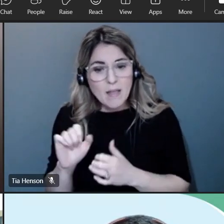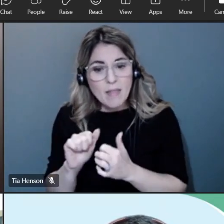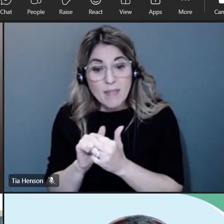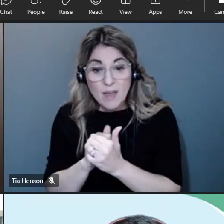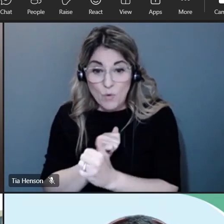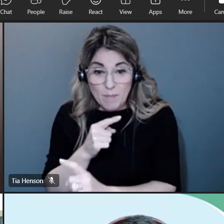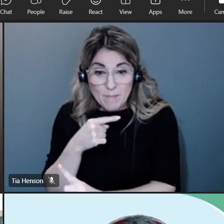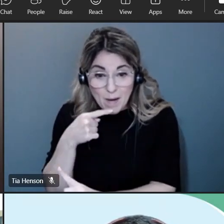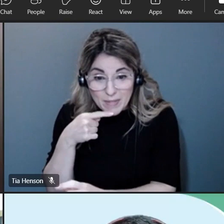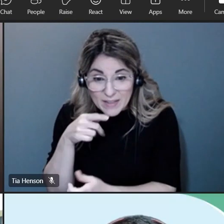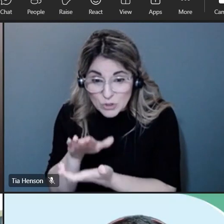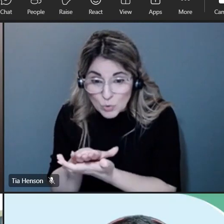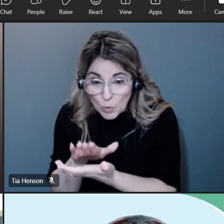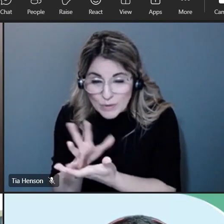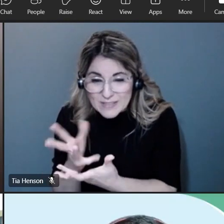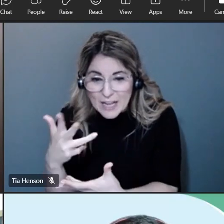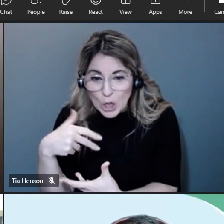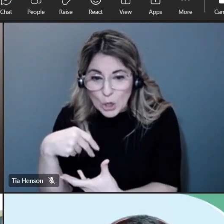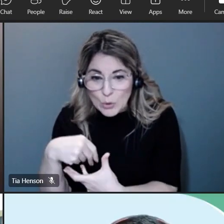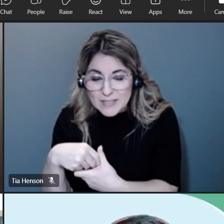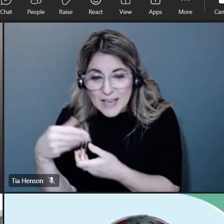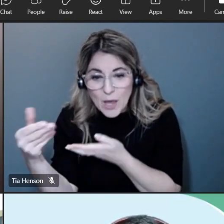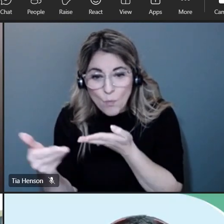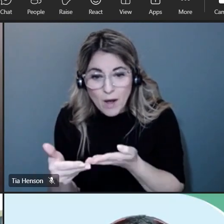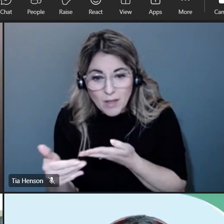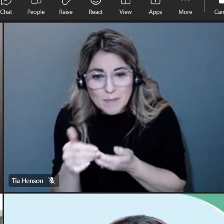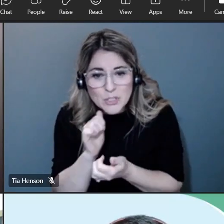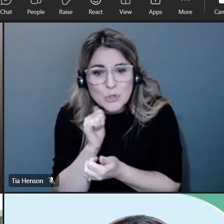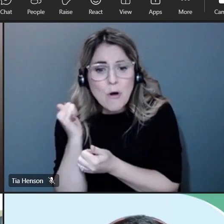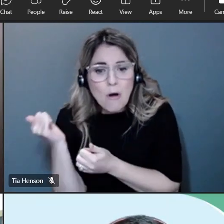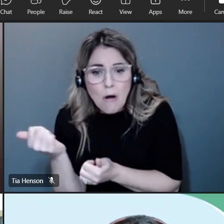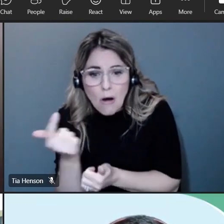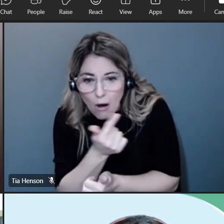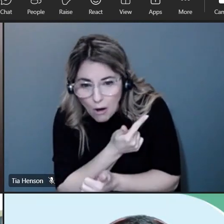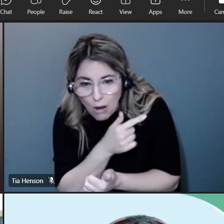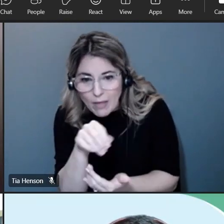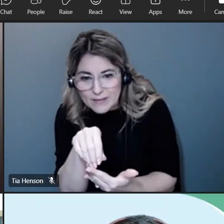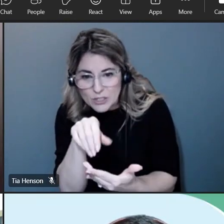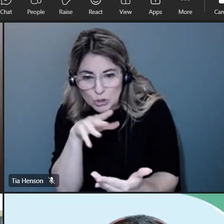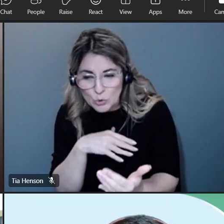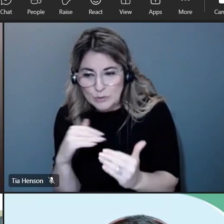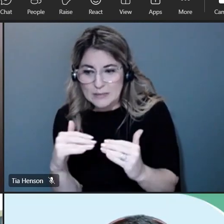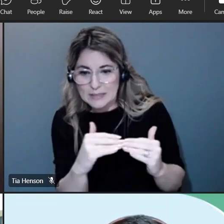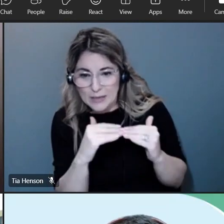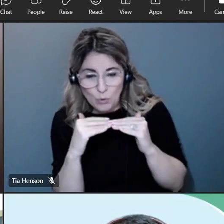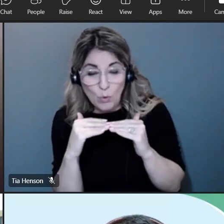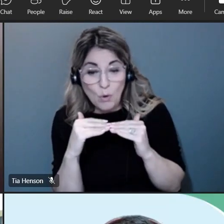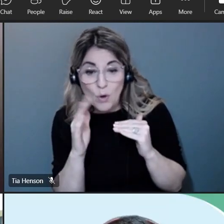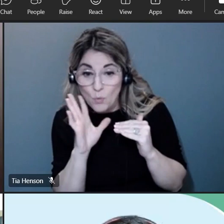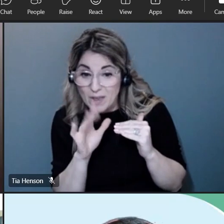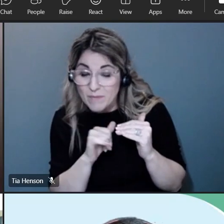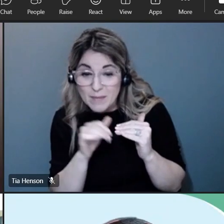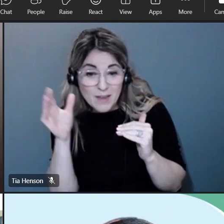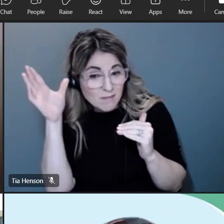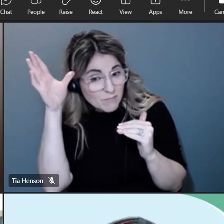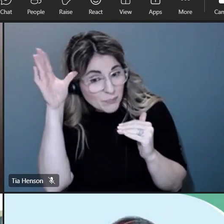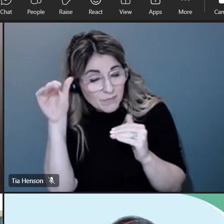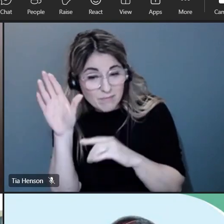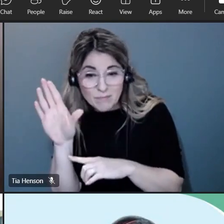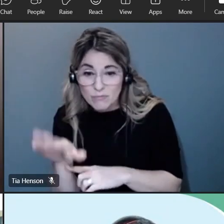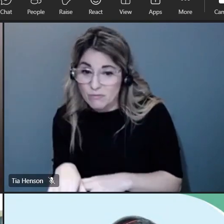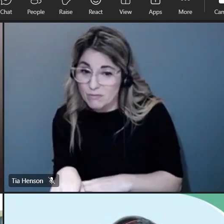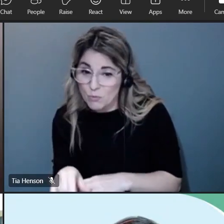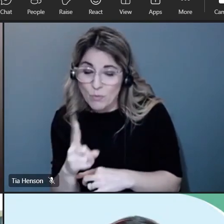public schools are welcoming and inclusive of every kind of student and so we've been stead steadfast in that and will